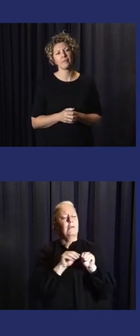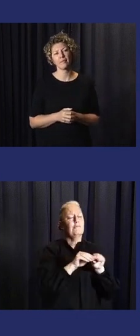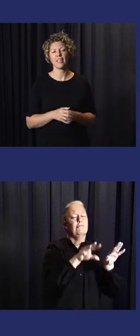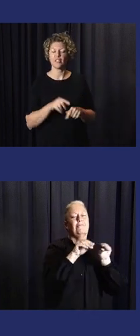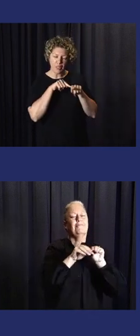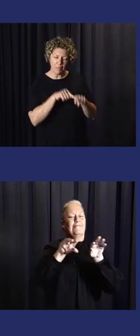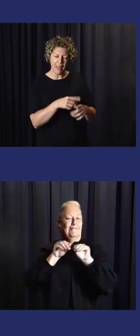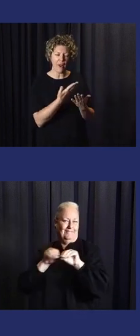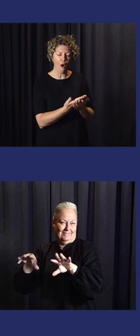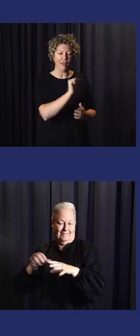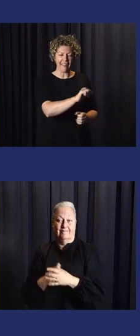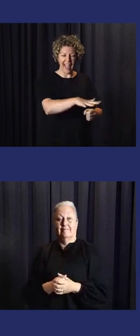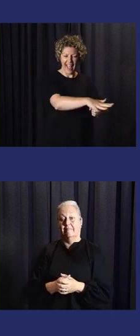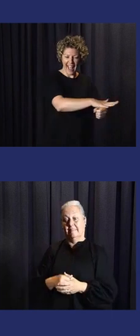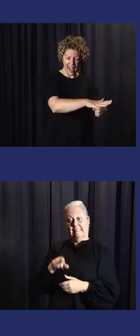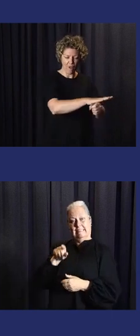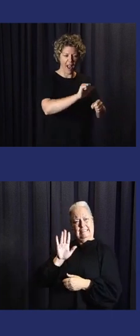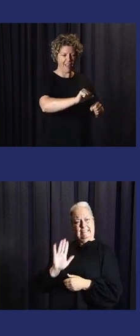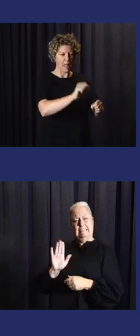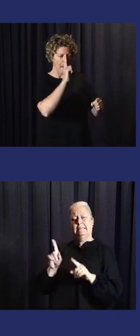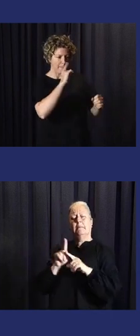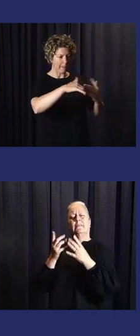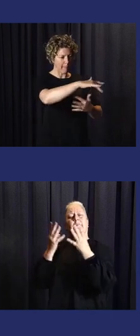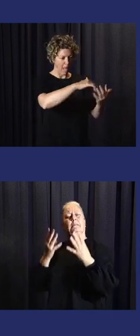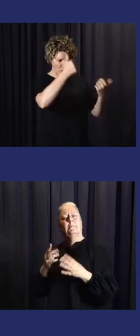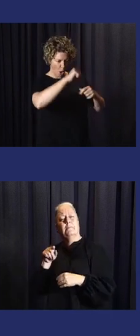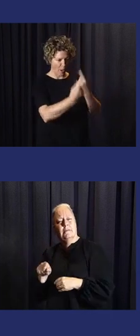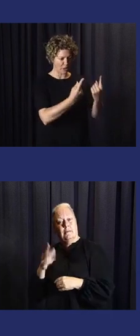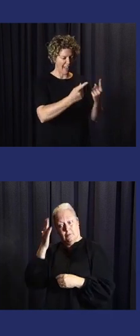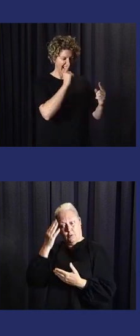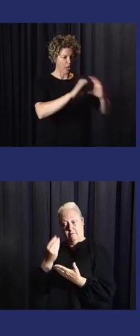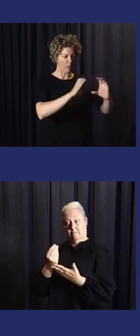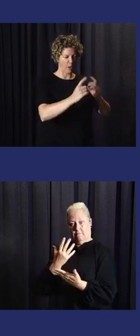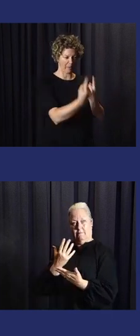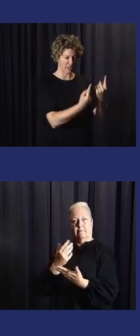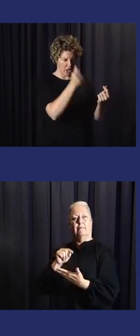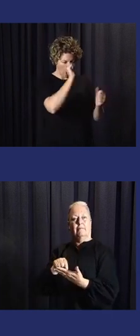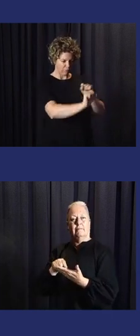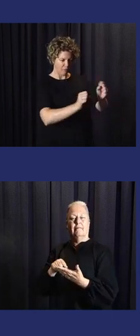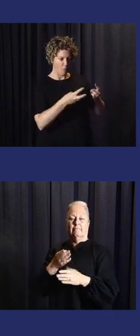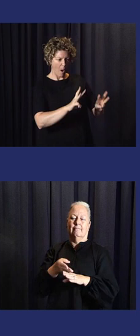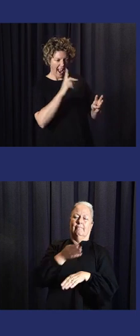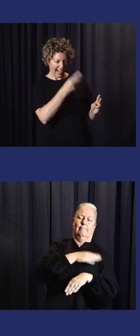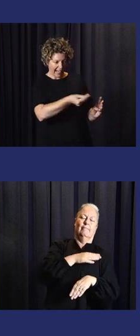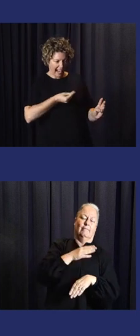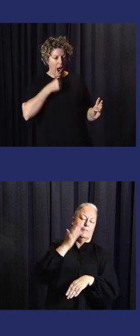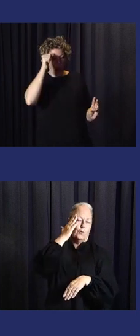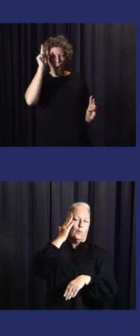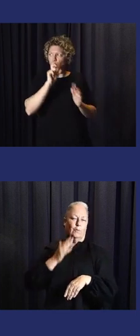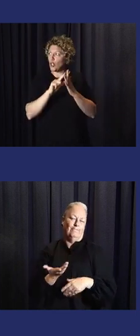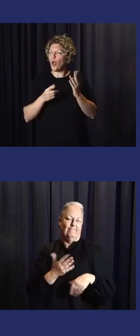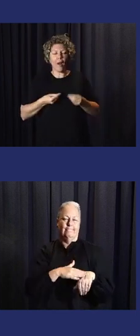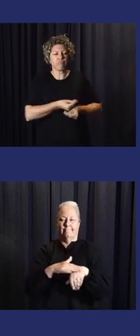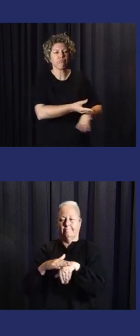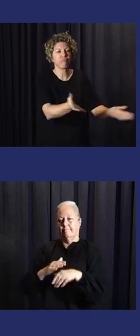systems when we will be able to establish systems within the community level to reach the early warning, early warning